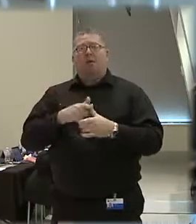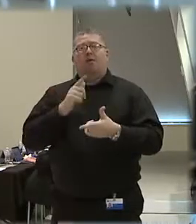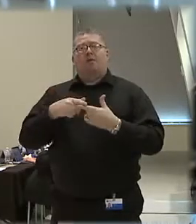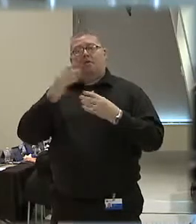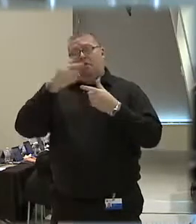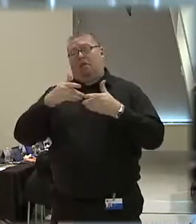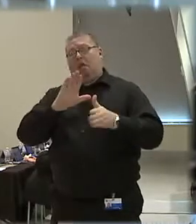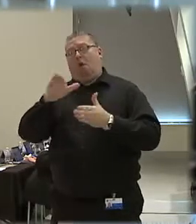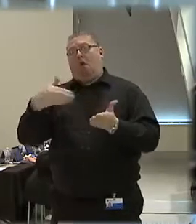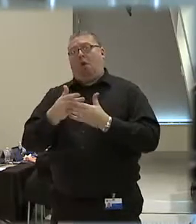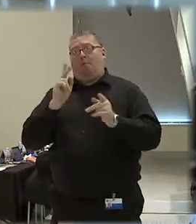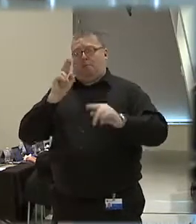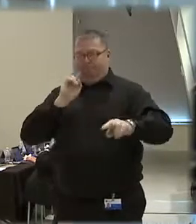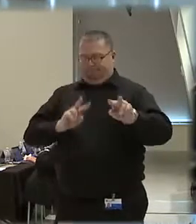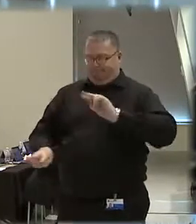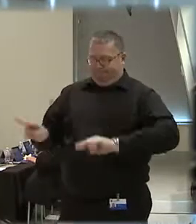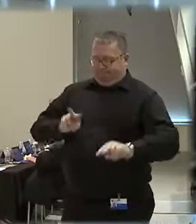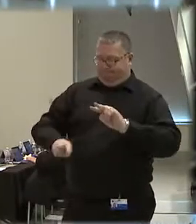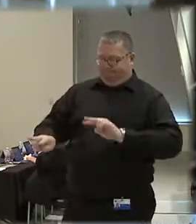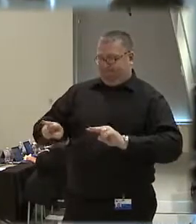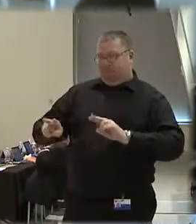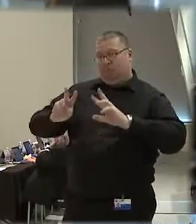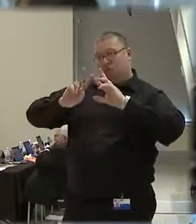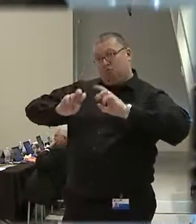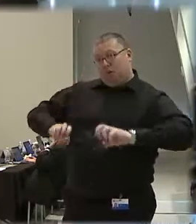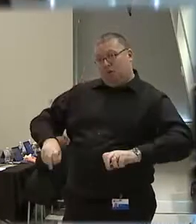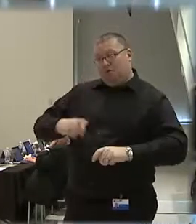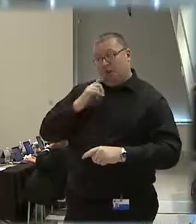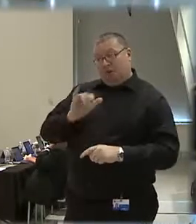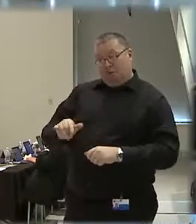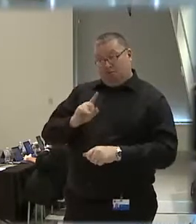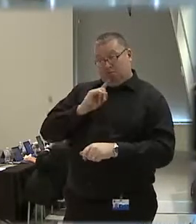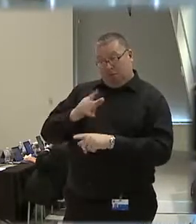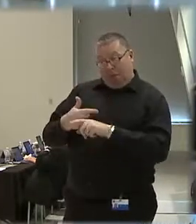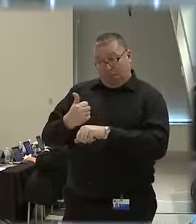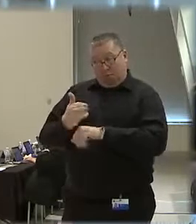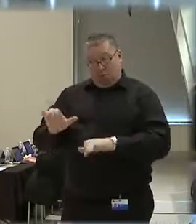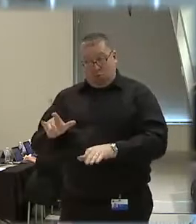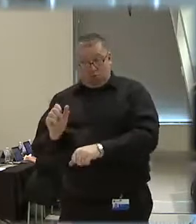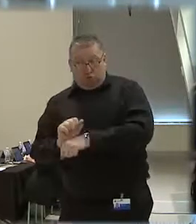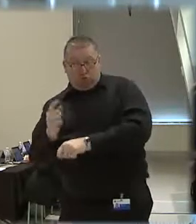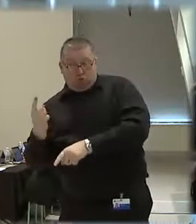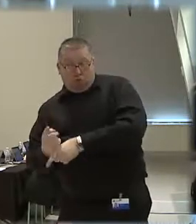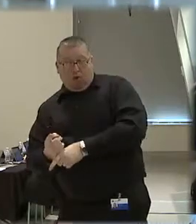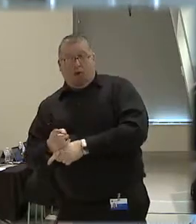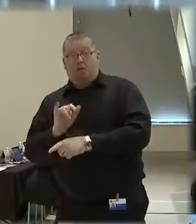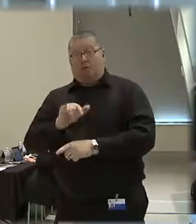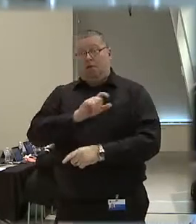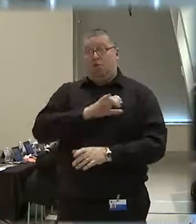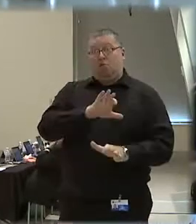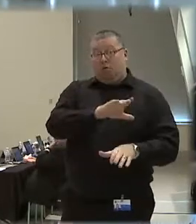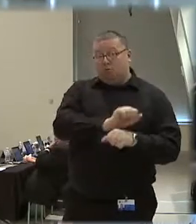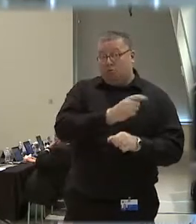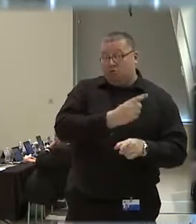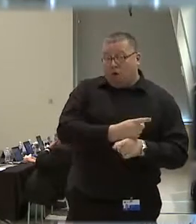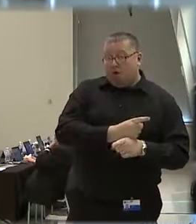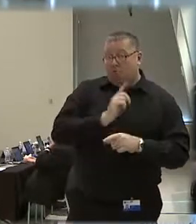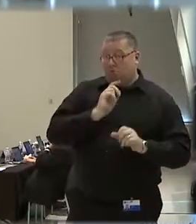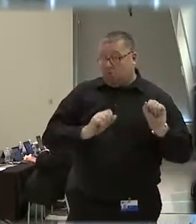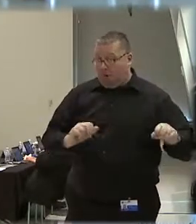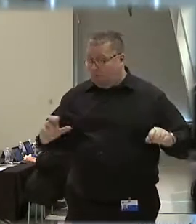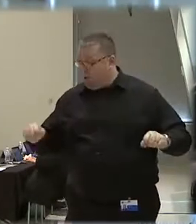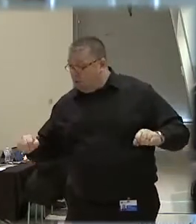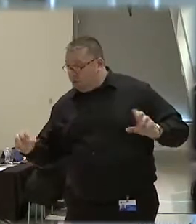everybody look at it in the totality and say, did that prosecutor do this job right? Did that law enforcement officer do their job right?